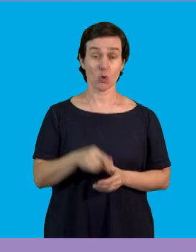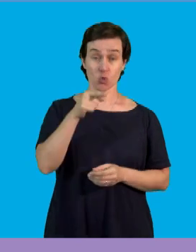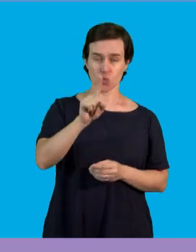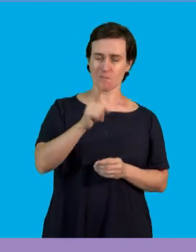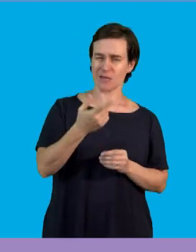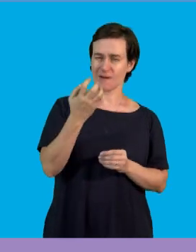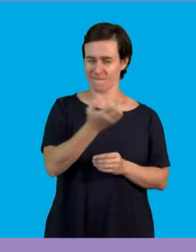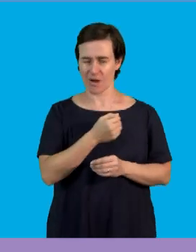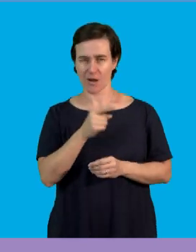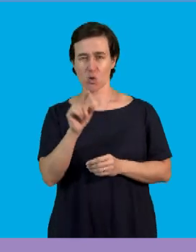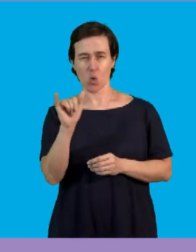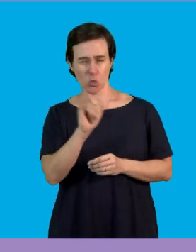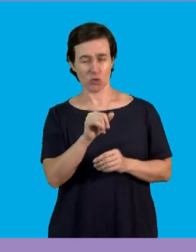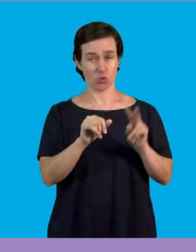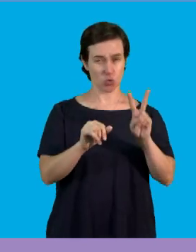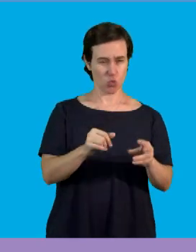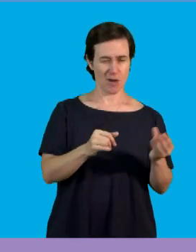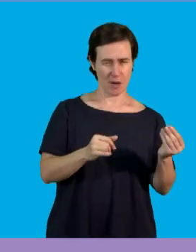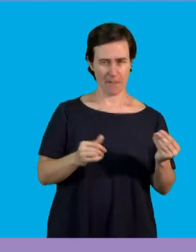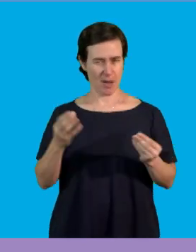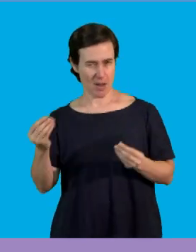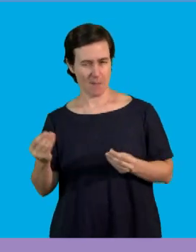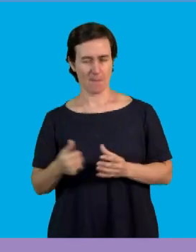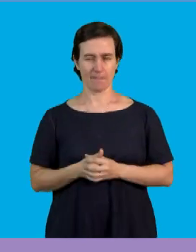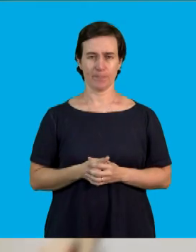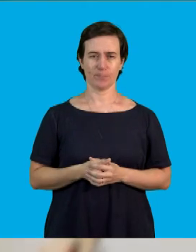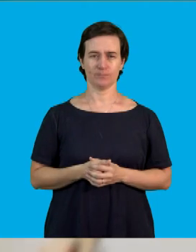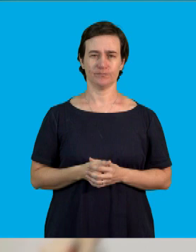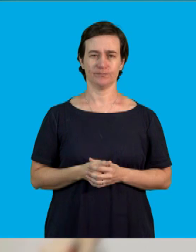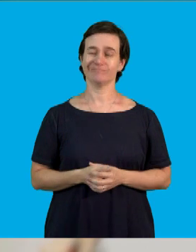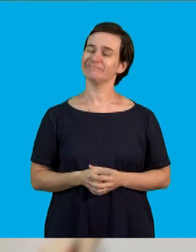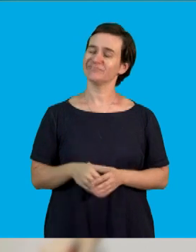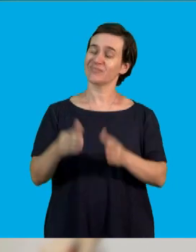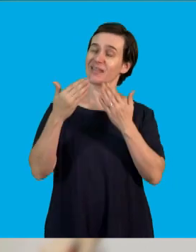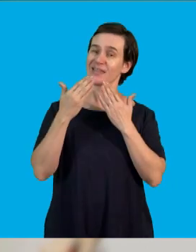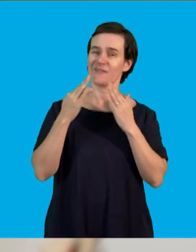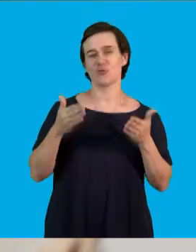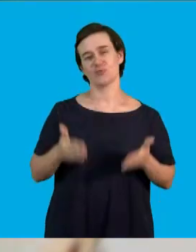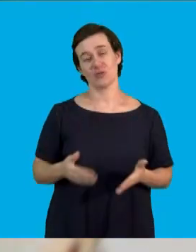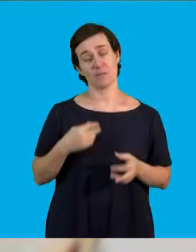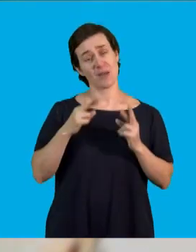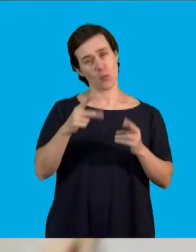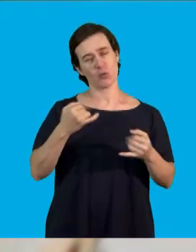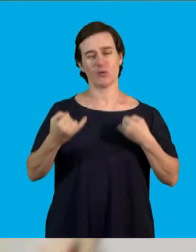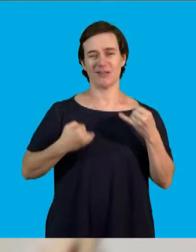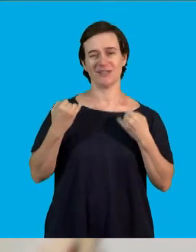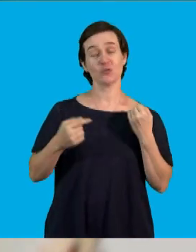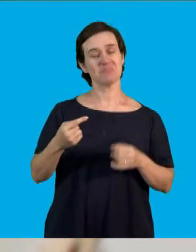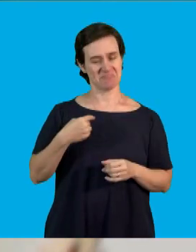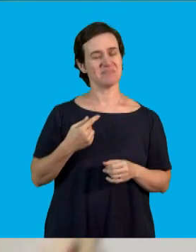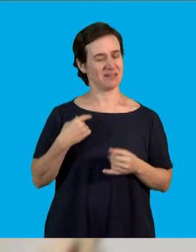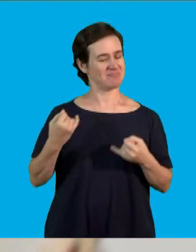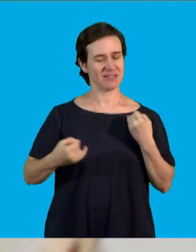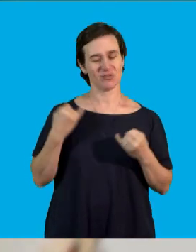You need to go and find those two whole numbers. Thank you. for today's lesson. I really hope you enjoyed it.